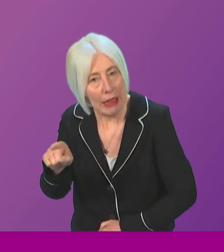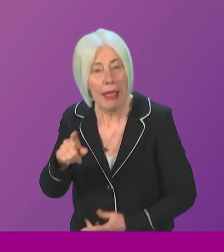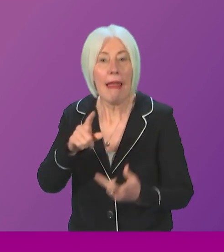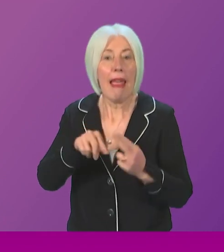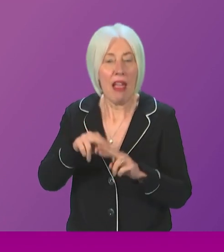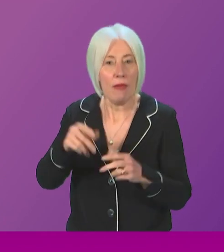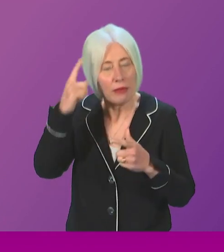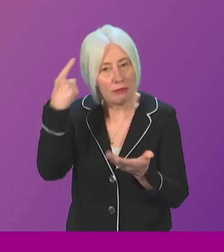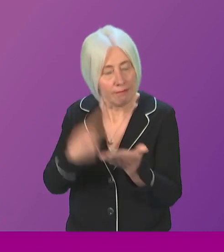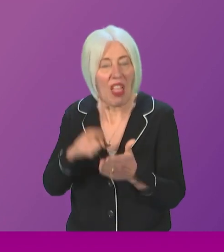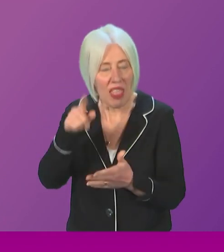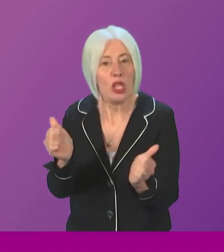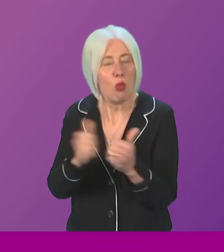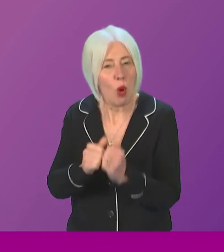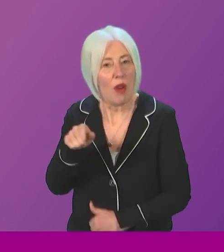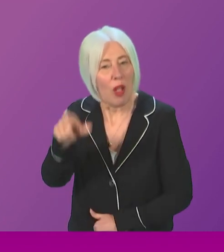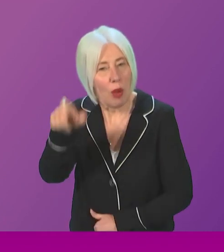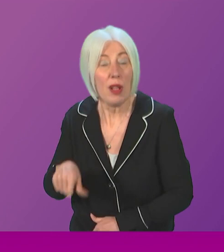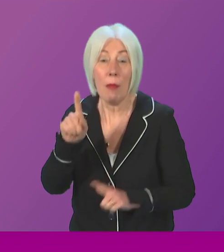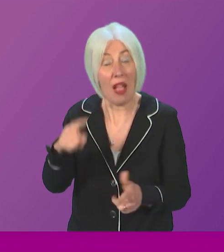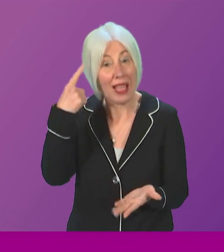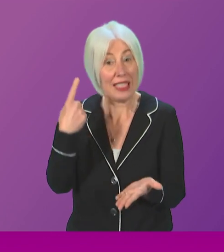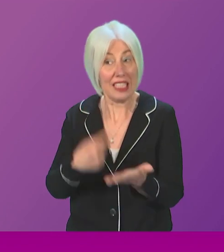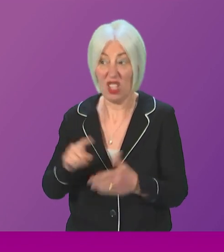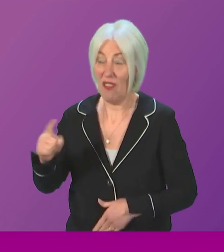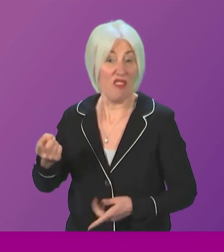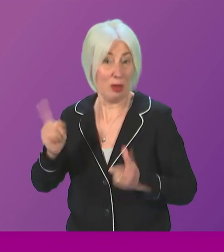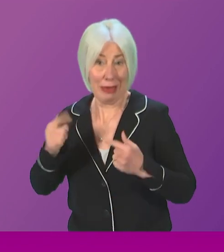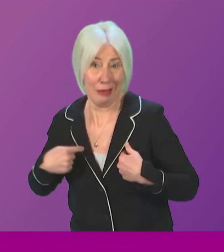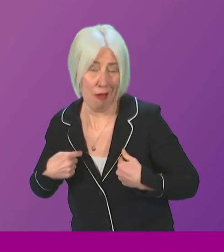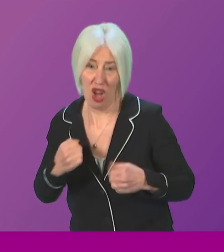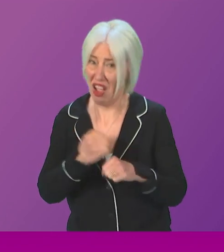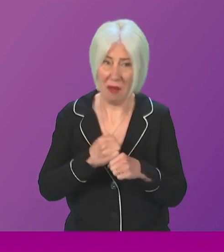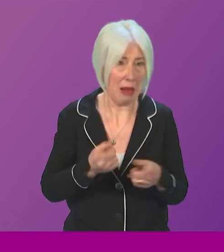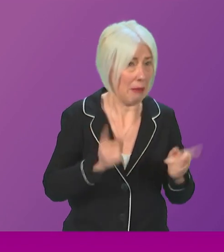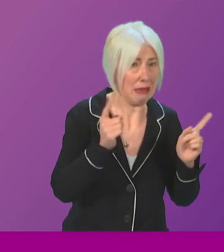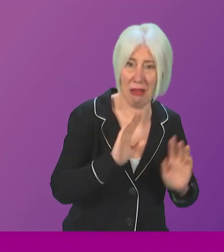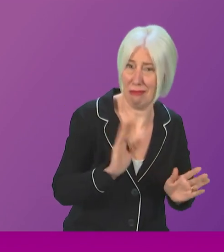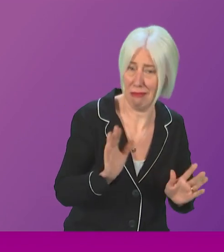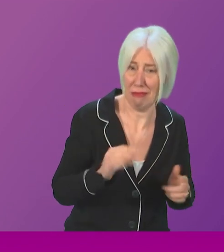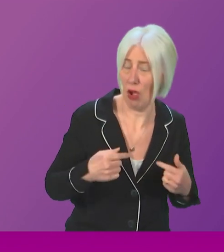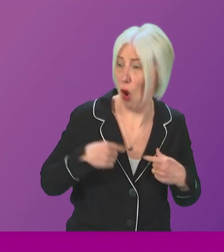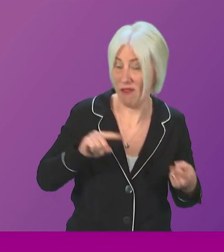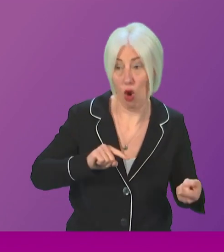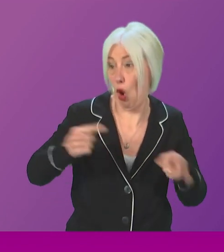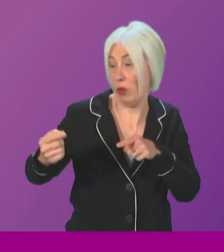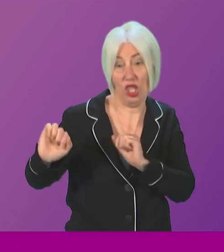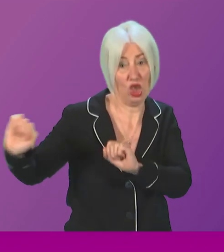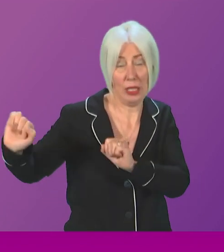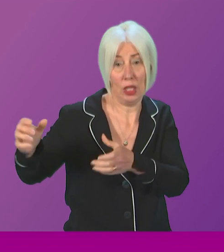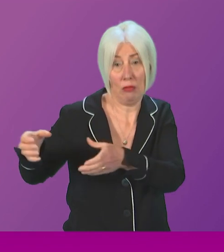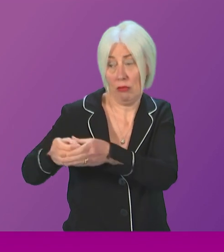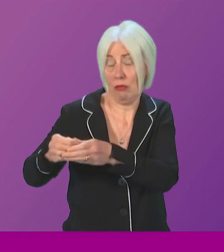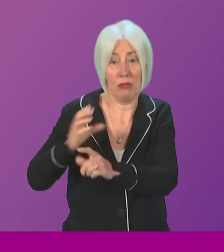judiciary consider that to be appropriate. But that must be a decision, not for the First Minister, not for government ministers, neither I would say for opposition colleagues.